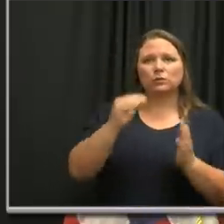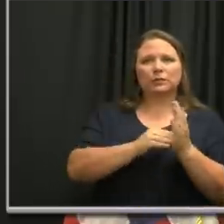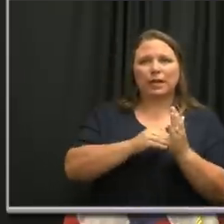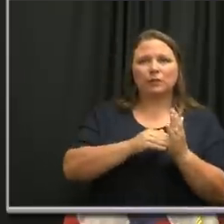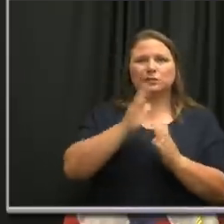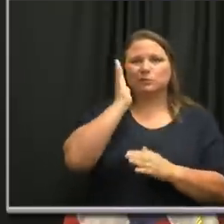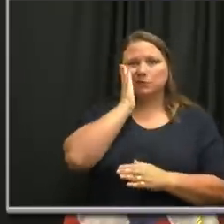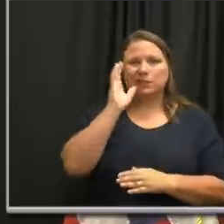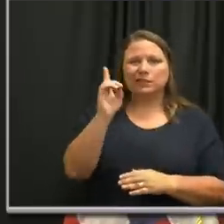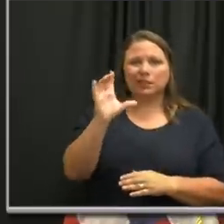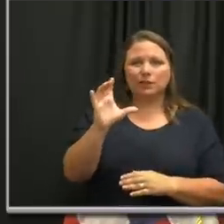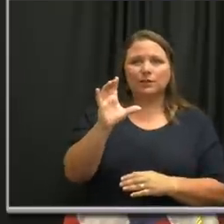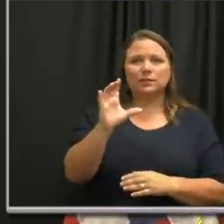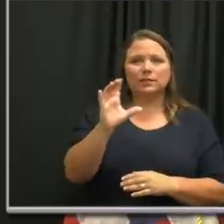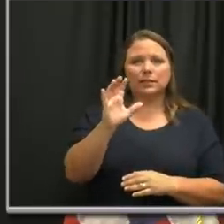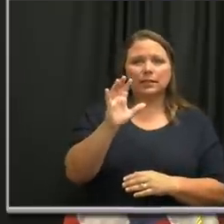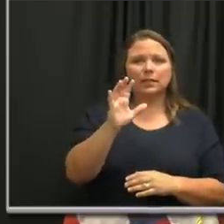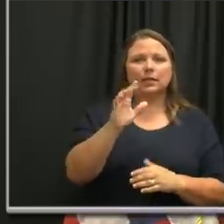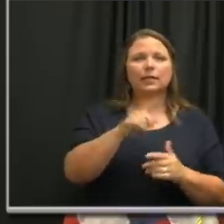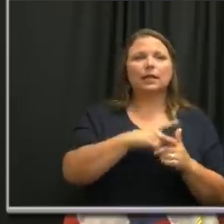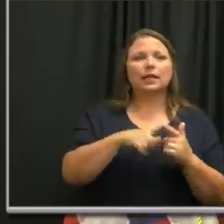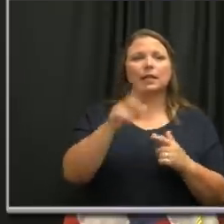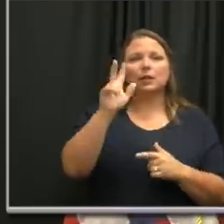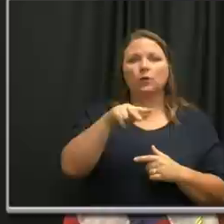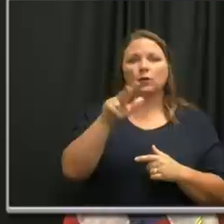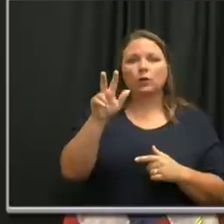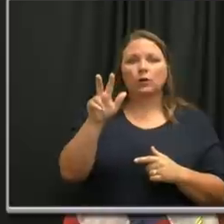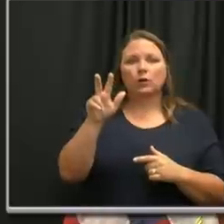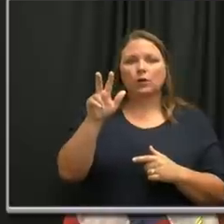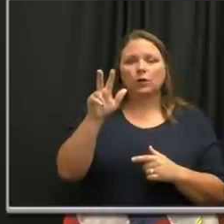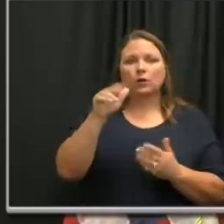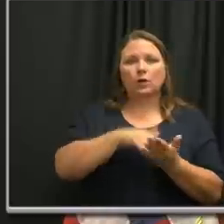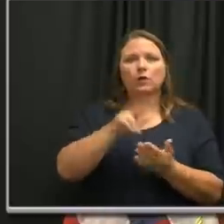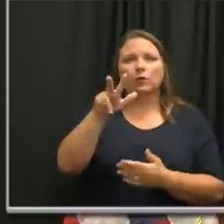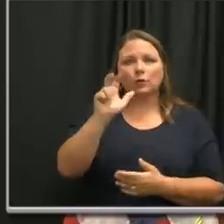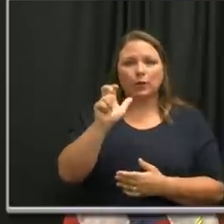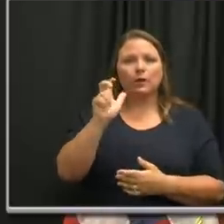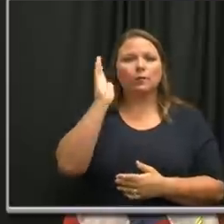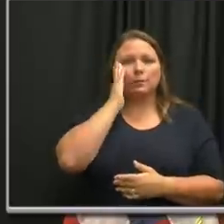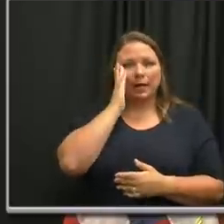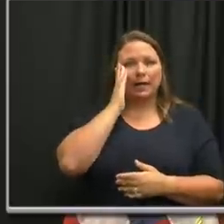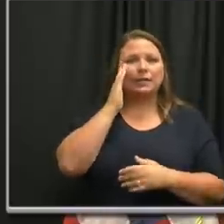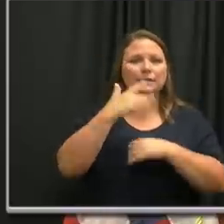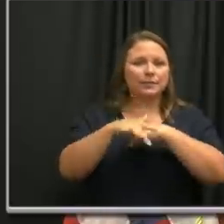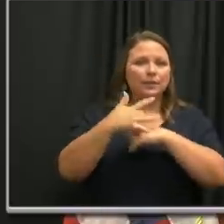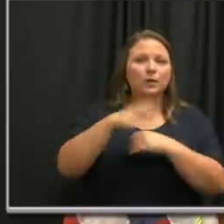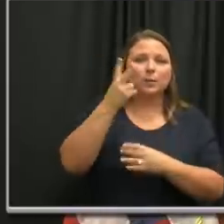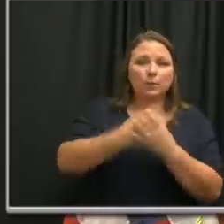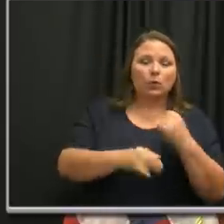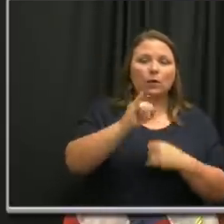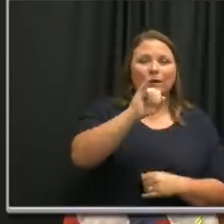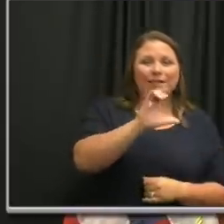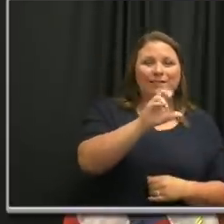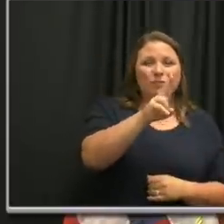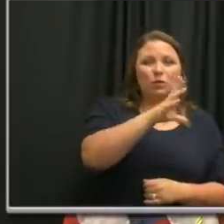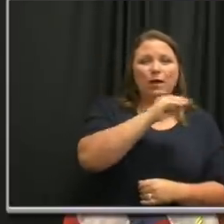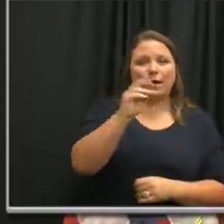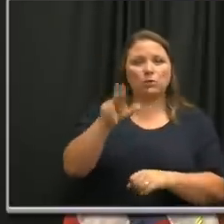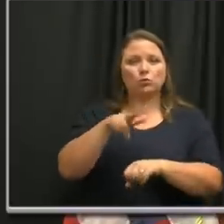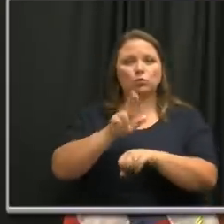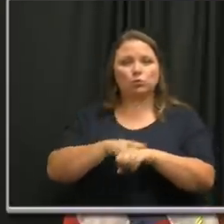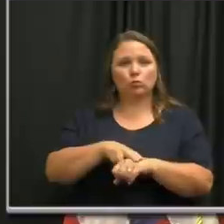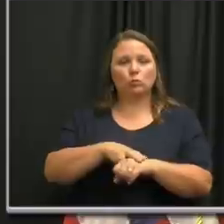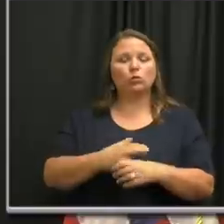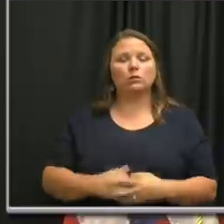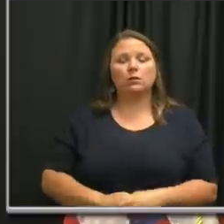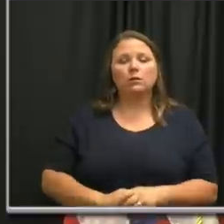County, around 3,300 beds in, in regionally. Regionally, we have over 20% bed capacity, both in ICUs and, and, um,